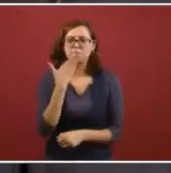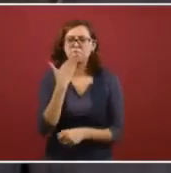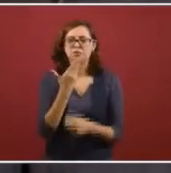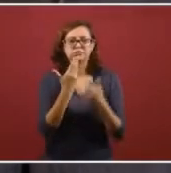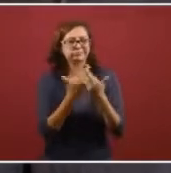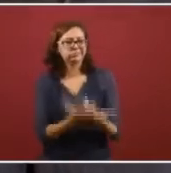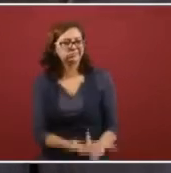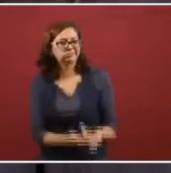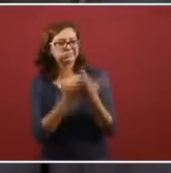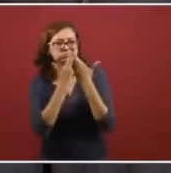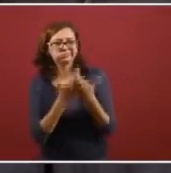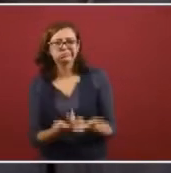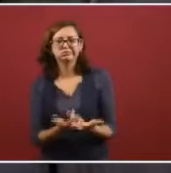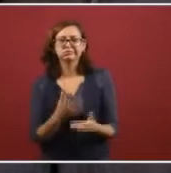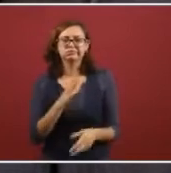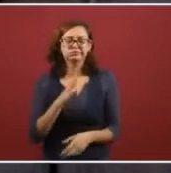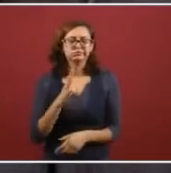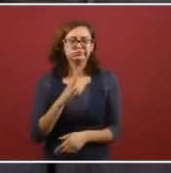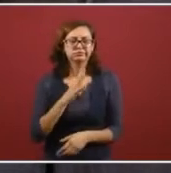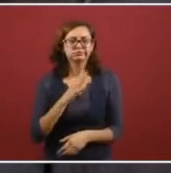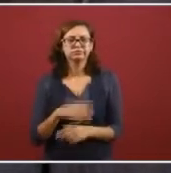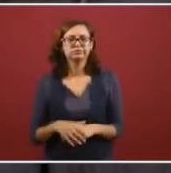We have sufficient reserves.